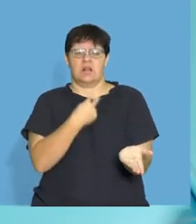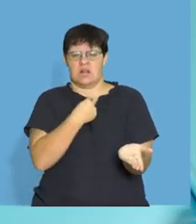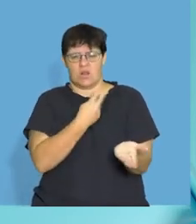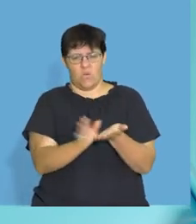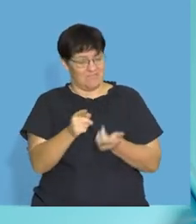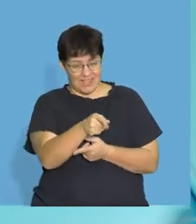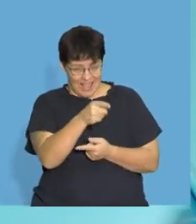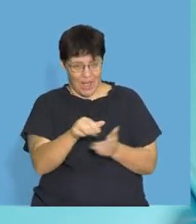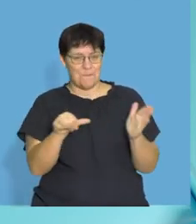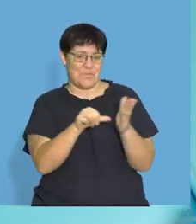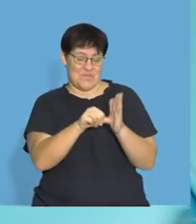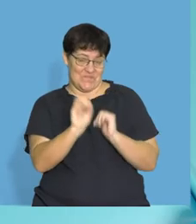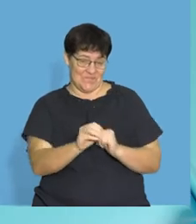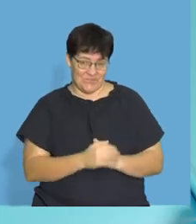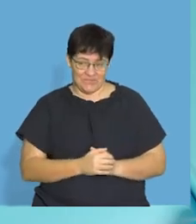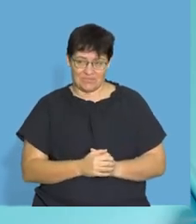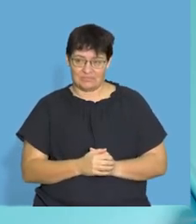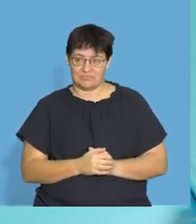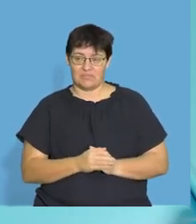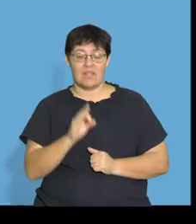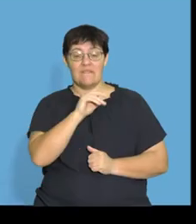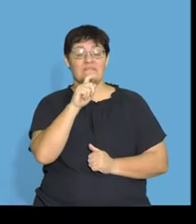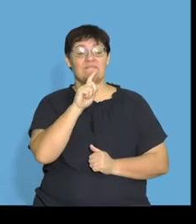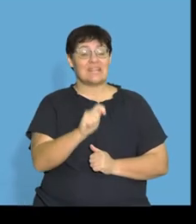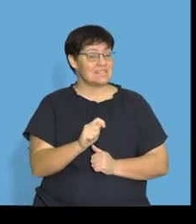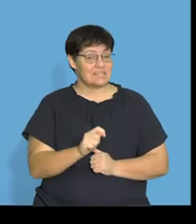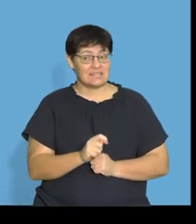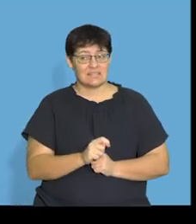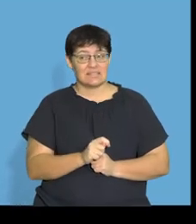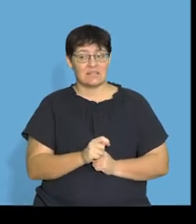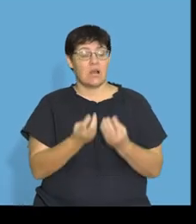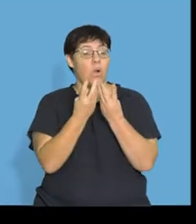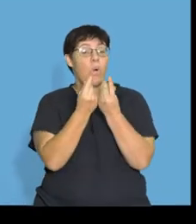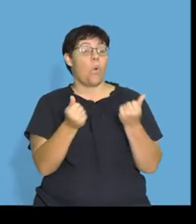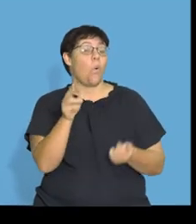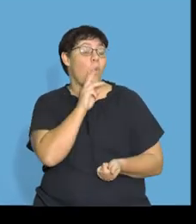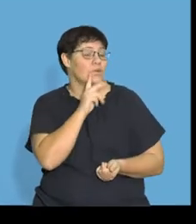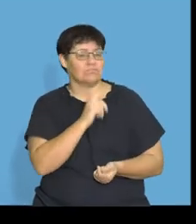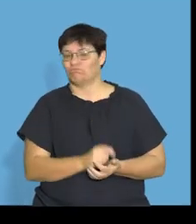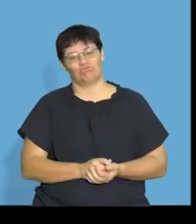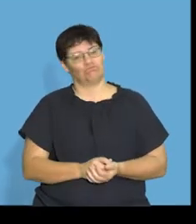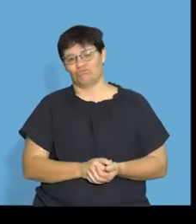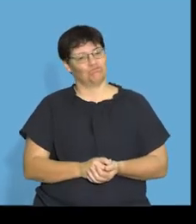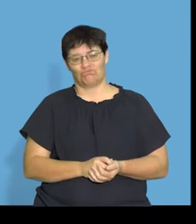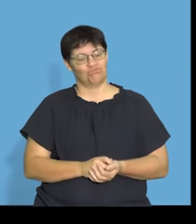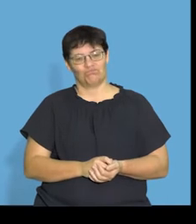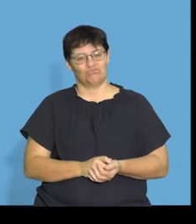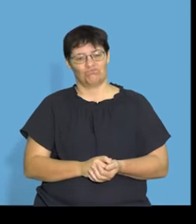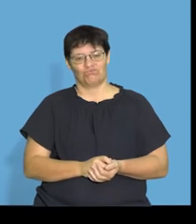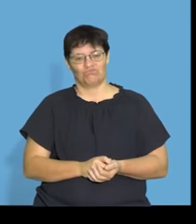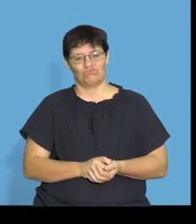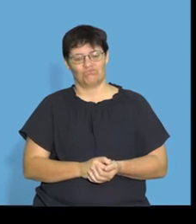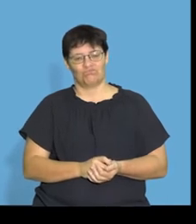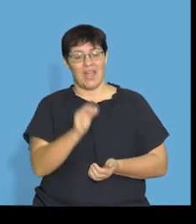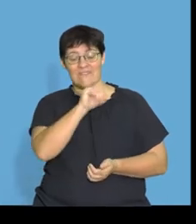Very important concept. Look here. Fats do not dissolve in water. Guys,